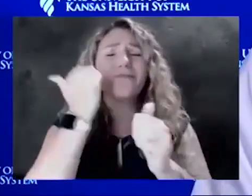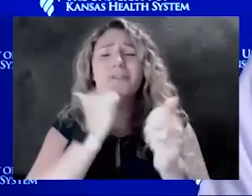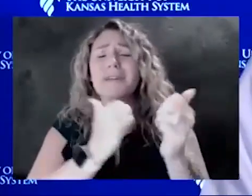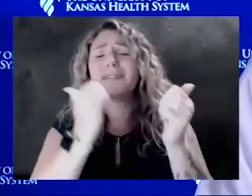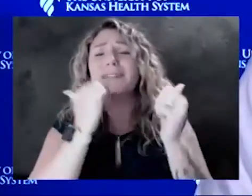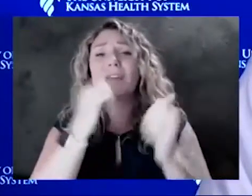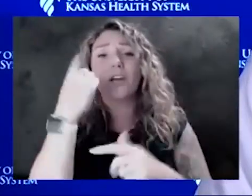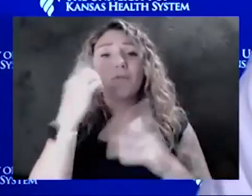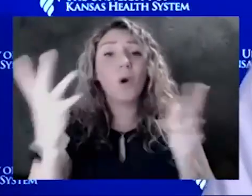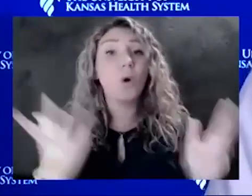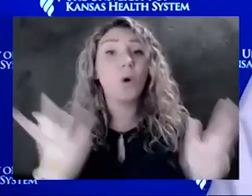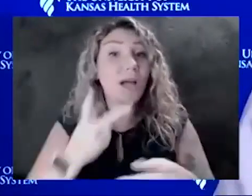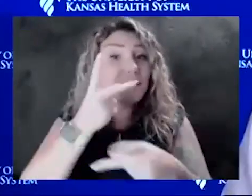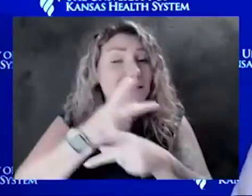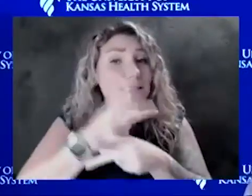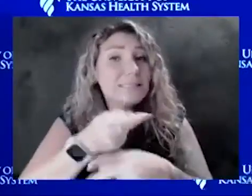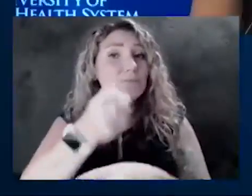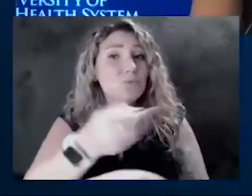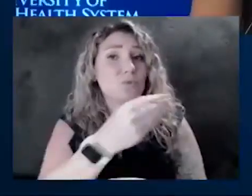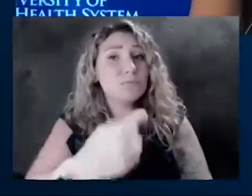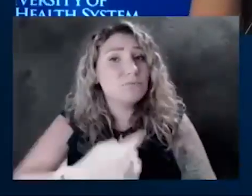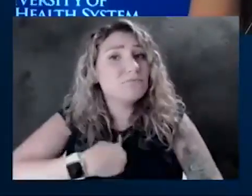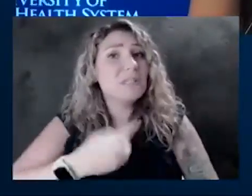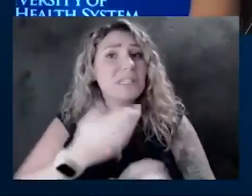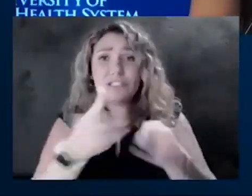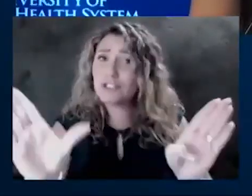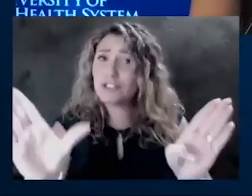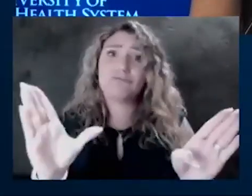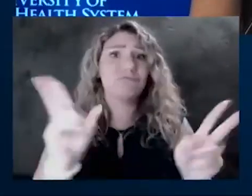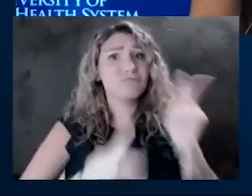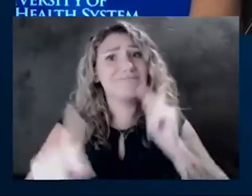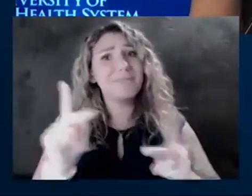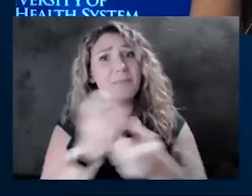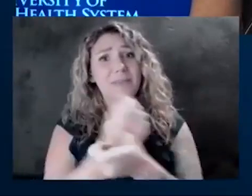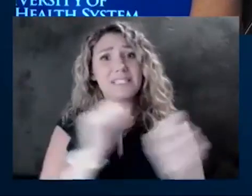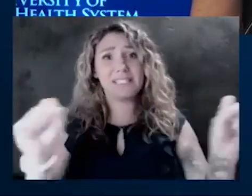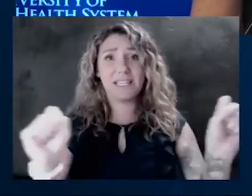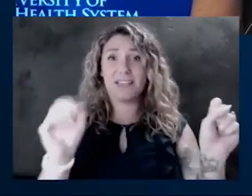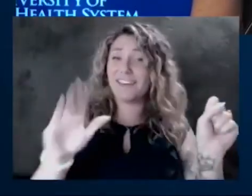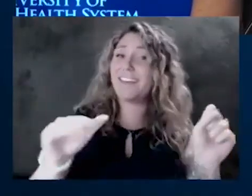safe, to keep the general public safe. Dr. Archer, could you bust some myths for us?